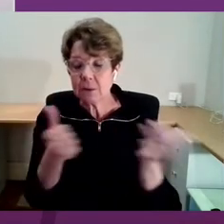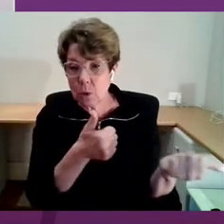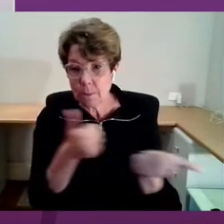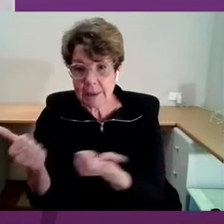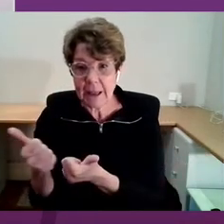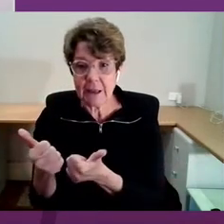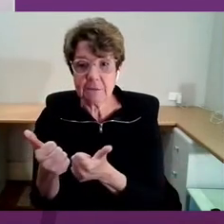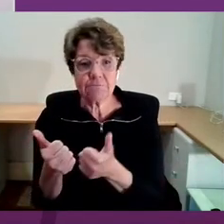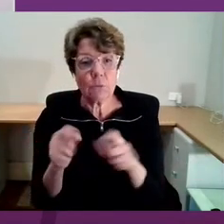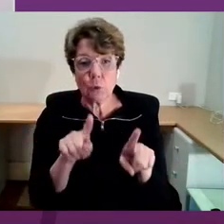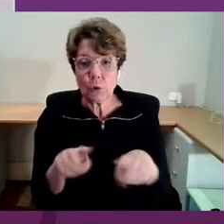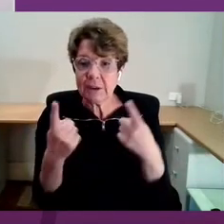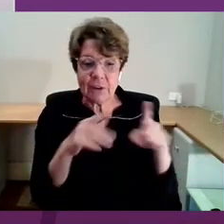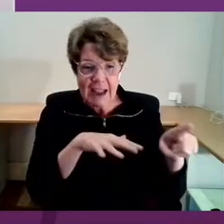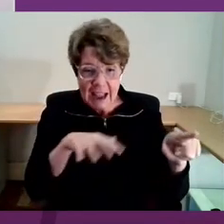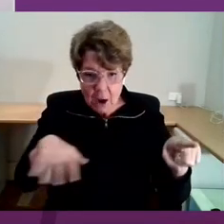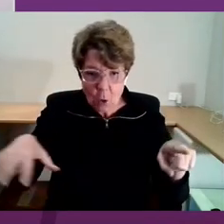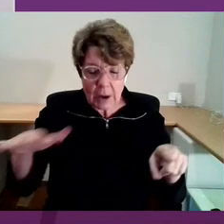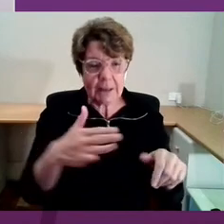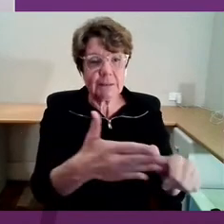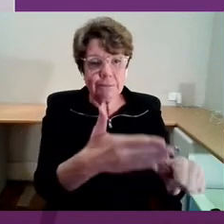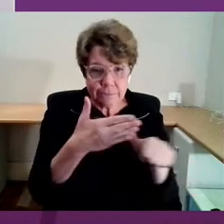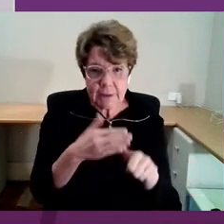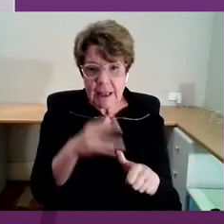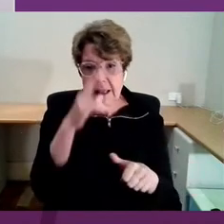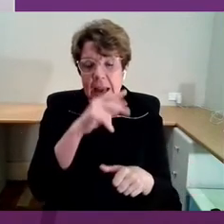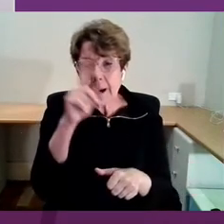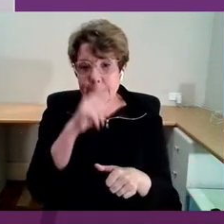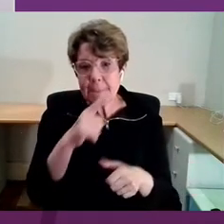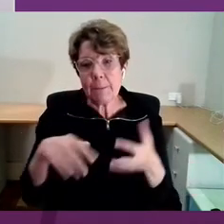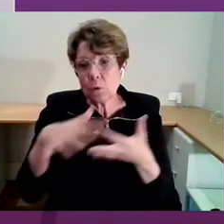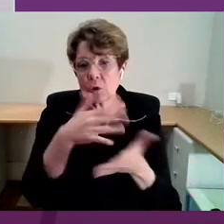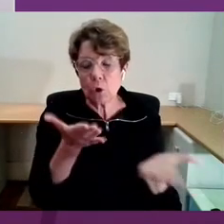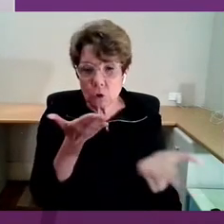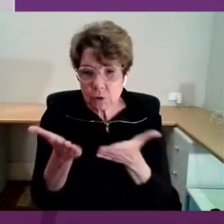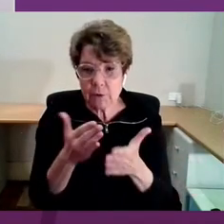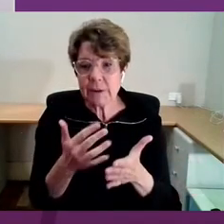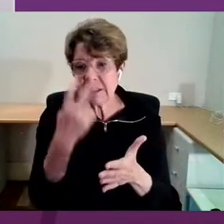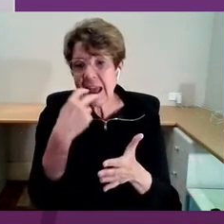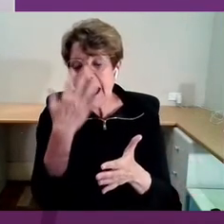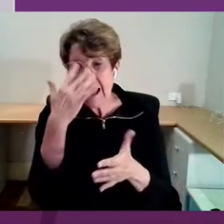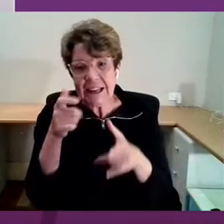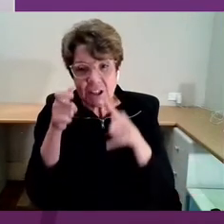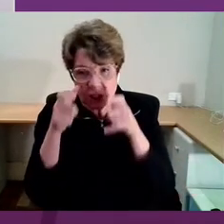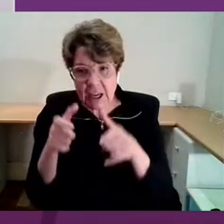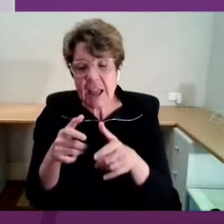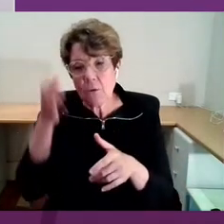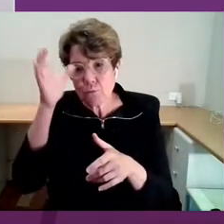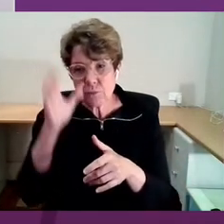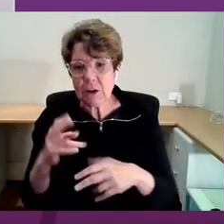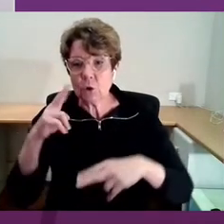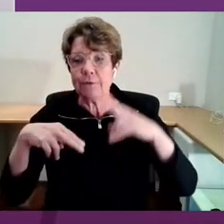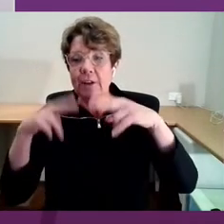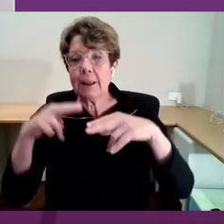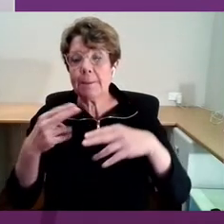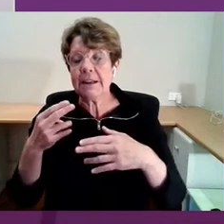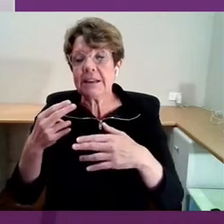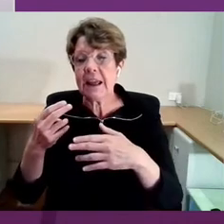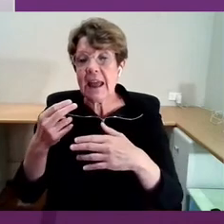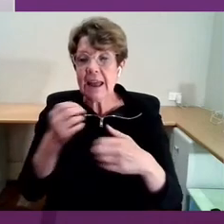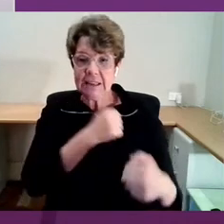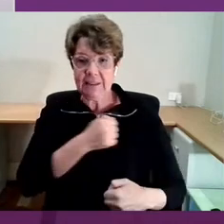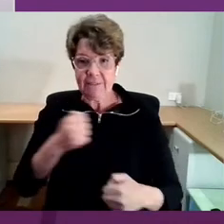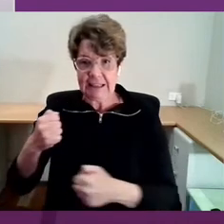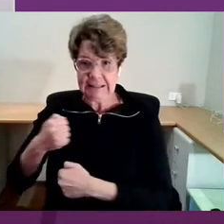of portfolios. First Nations, young people, social services, aged care, regional development and defence that are doing some interesting work in this